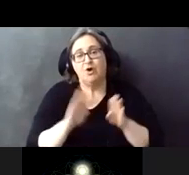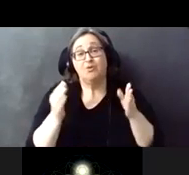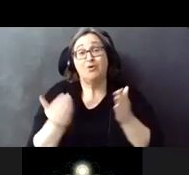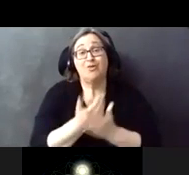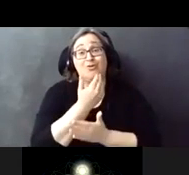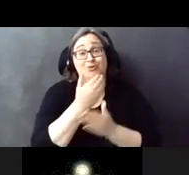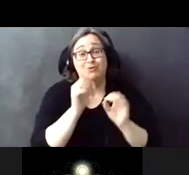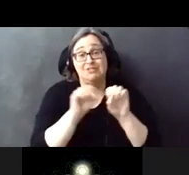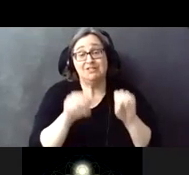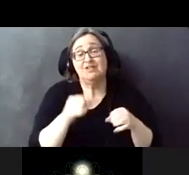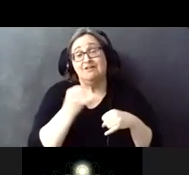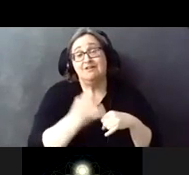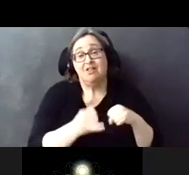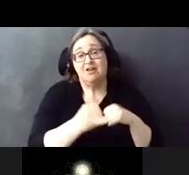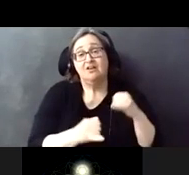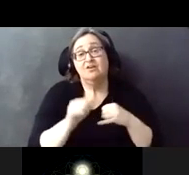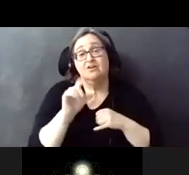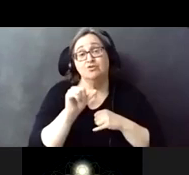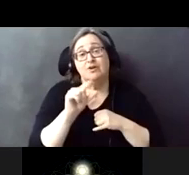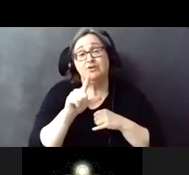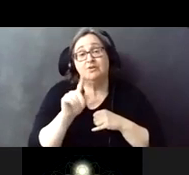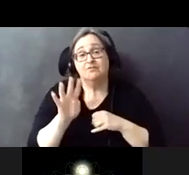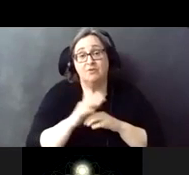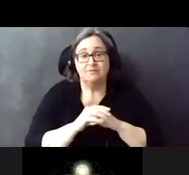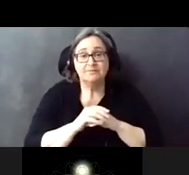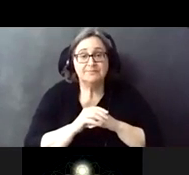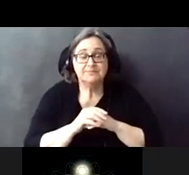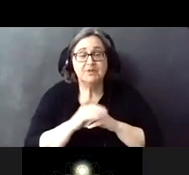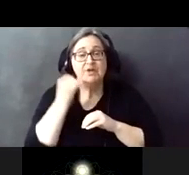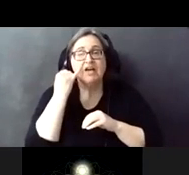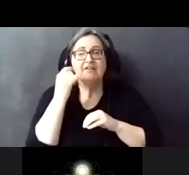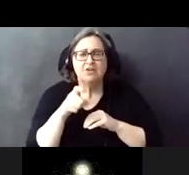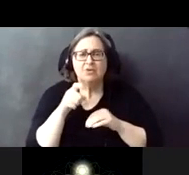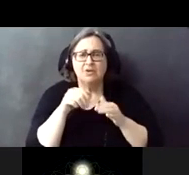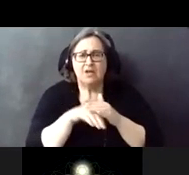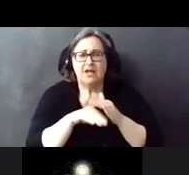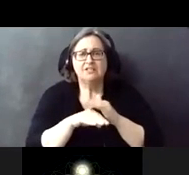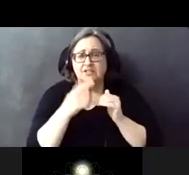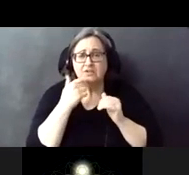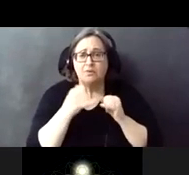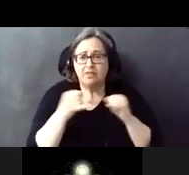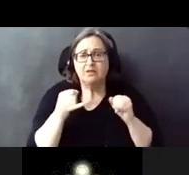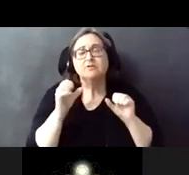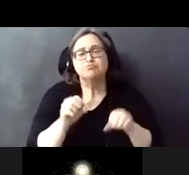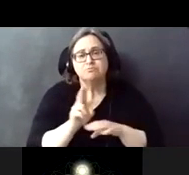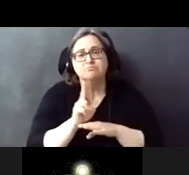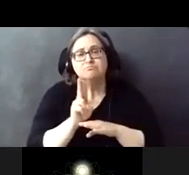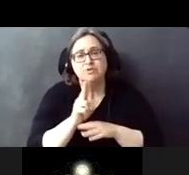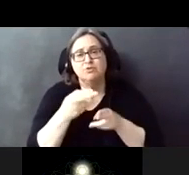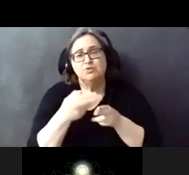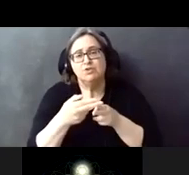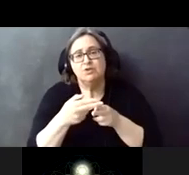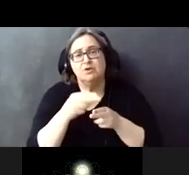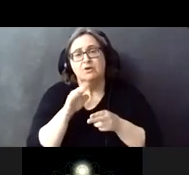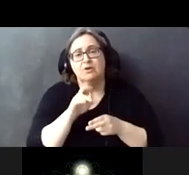brand new station by the end of 2024 if you need to access the red line you can use the temporary